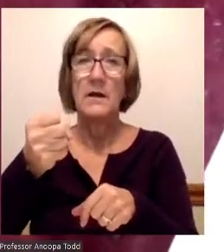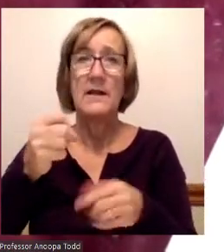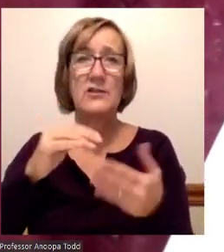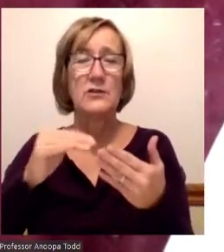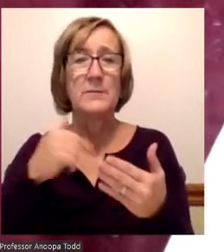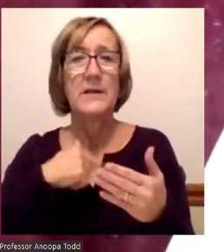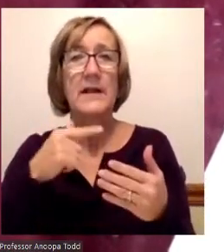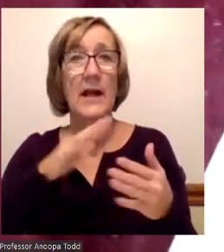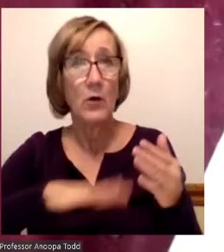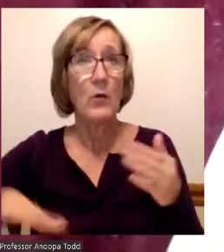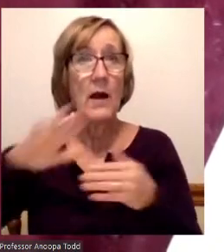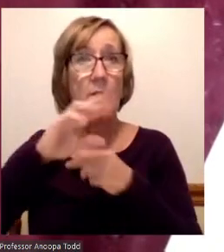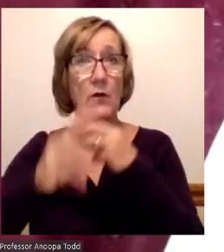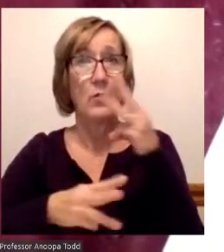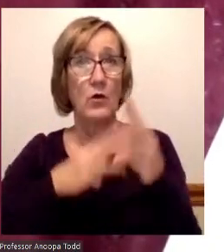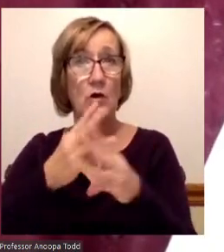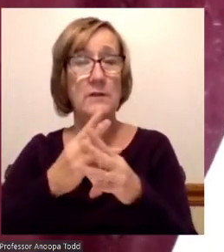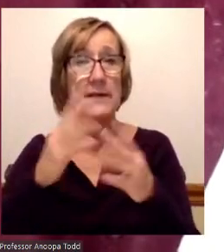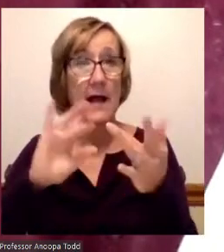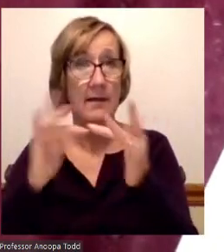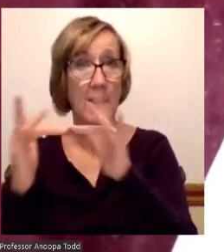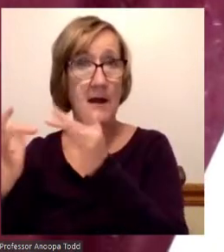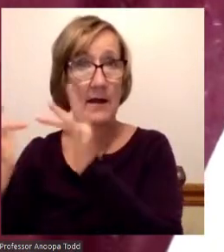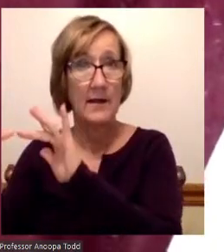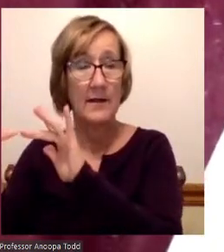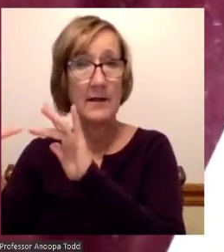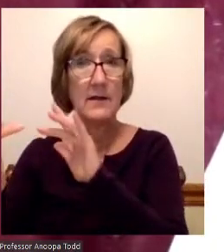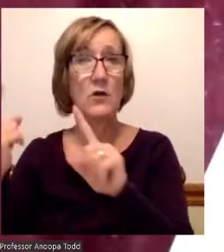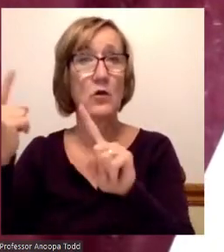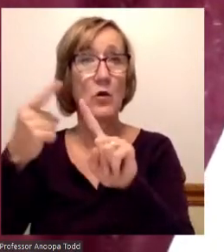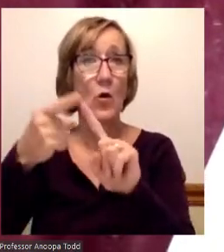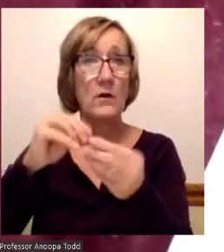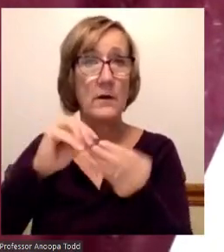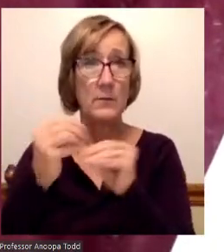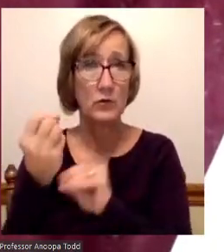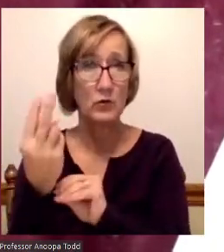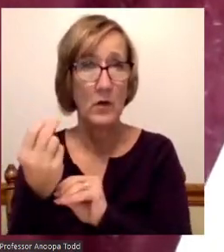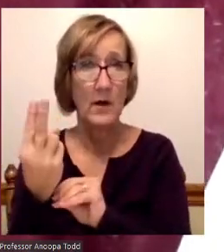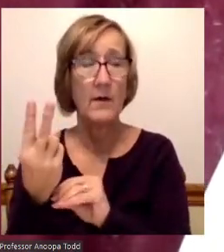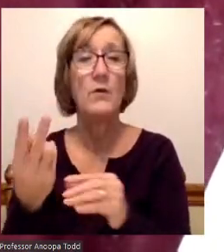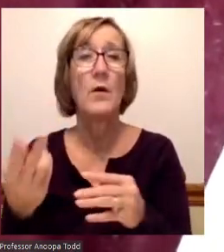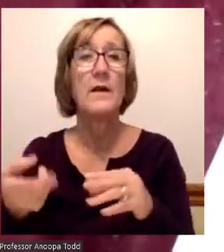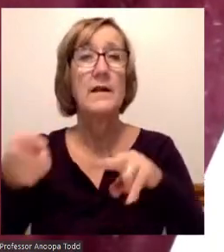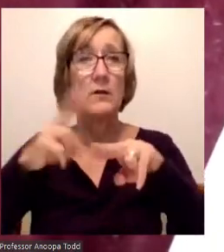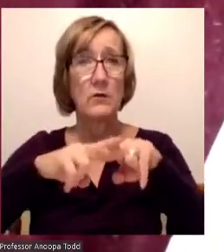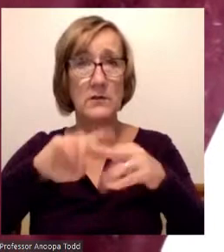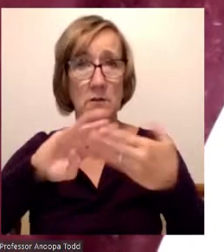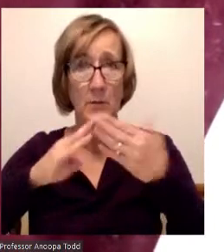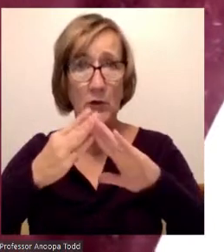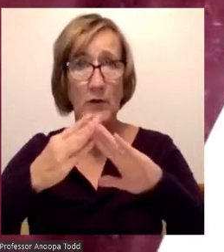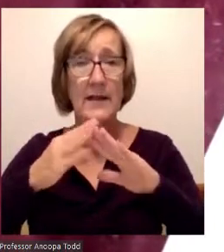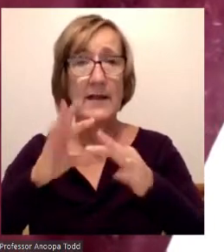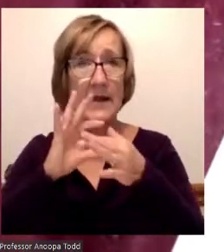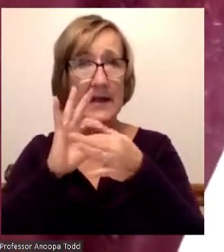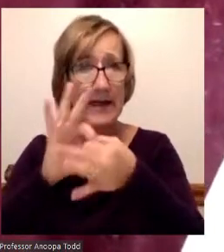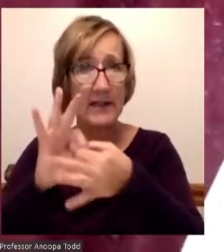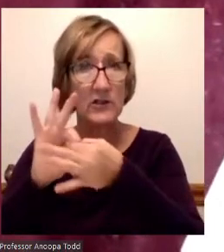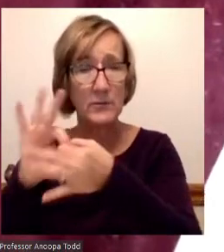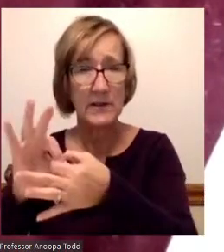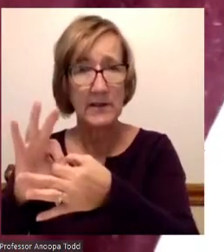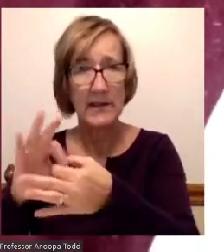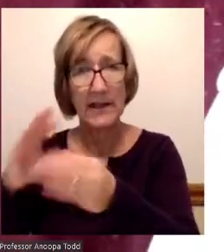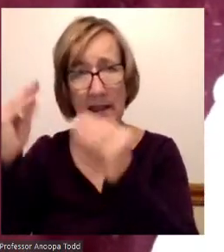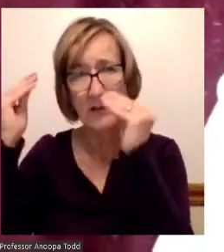and around the world online. Under Goal 12, we want to increase community engagement and communication on educating the community